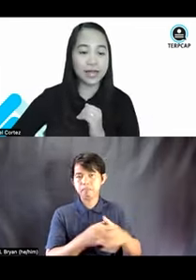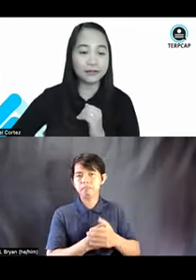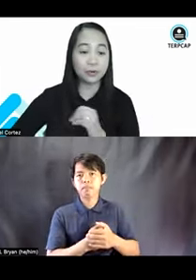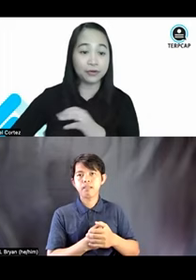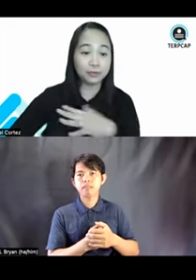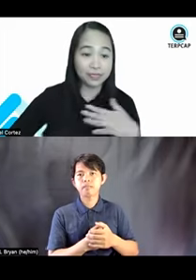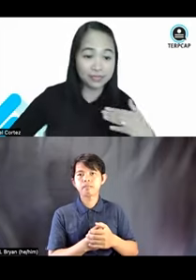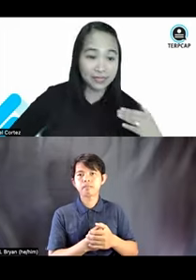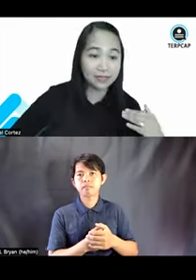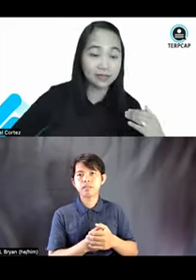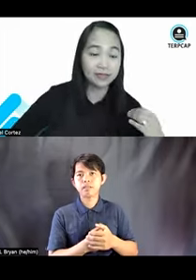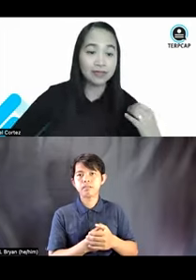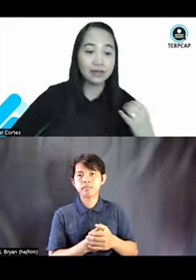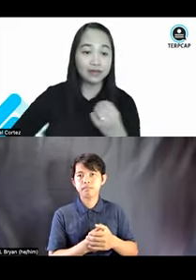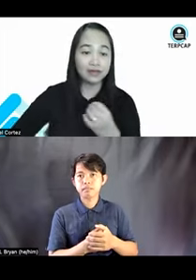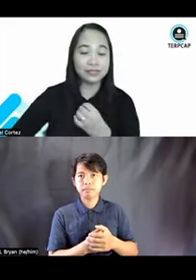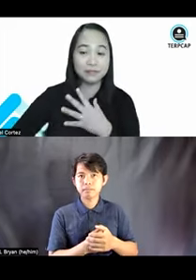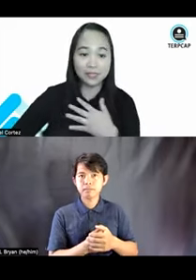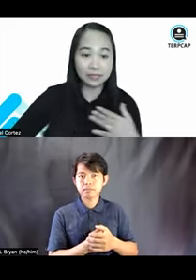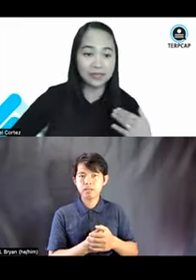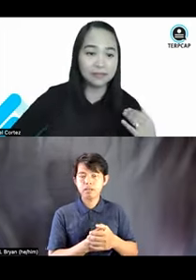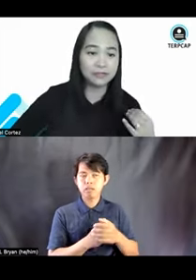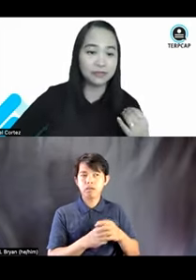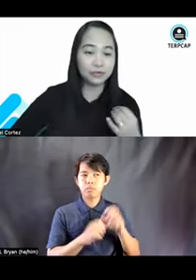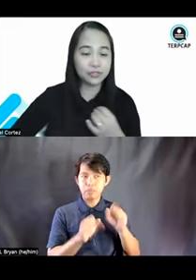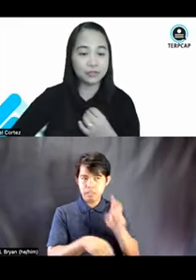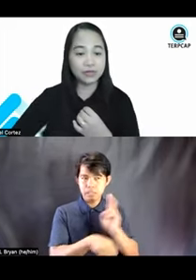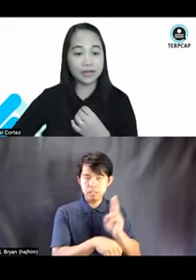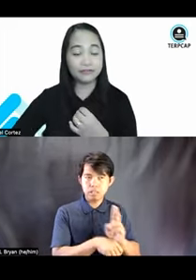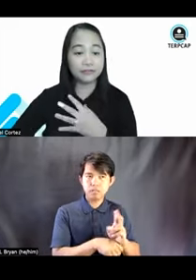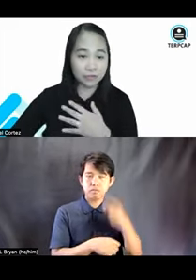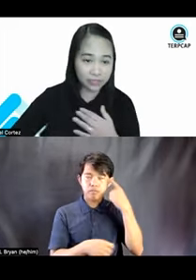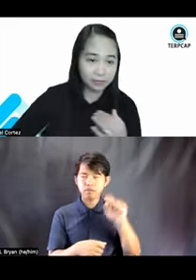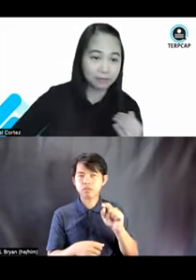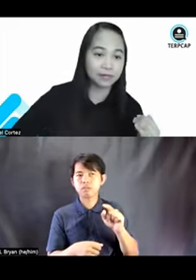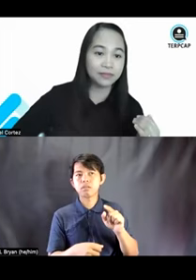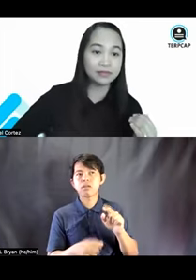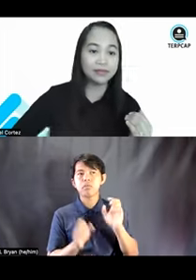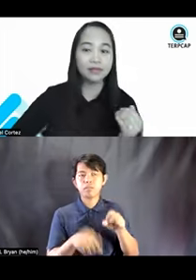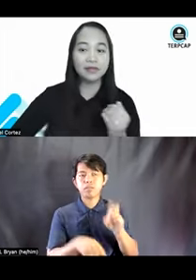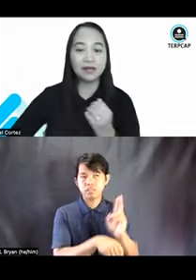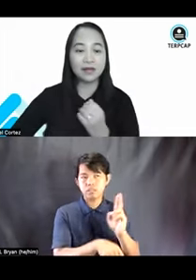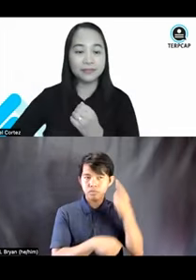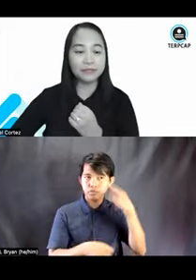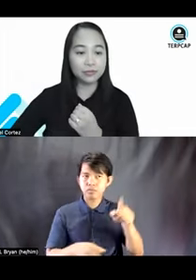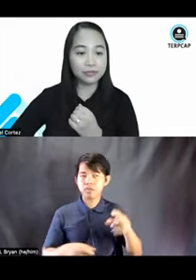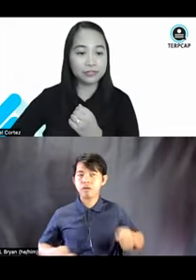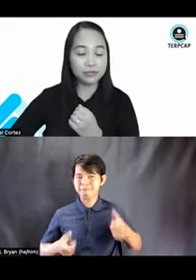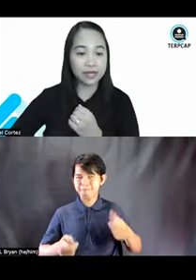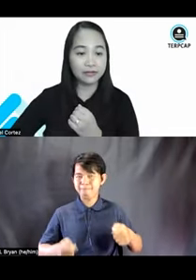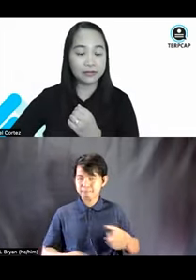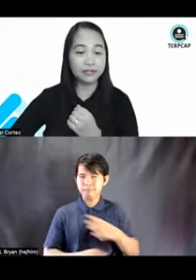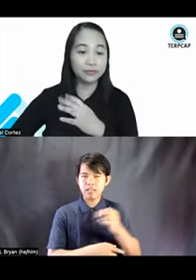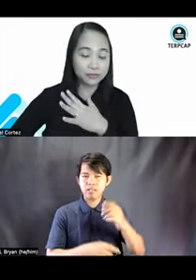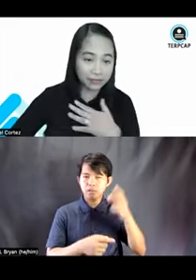have orthopedic disability, even those who have a visual impairment, even those